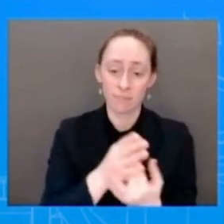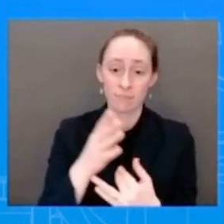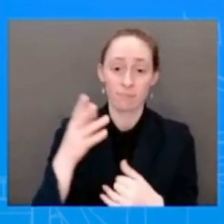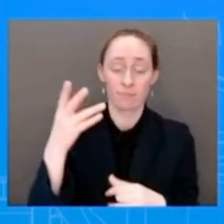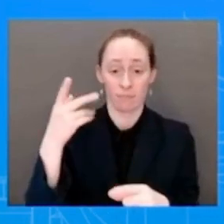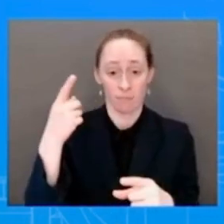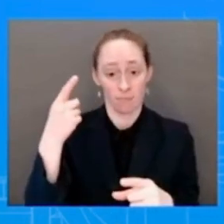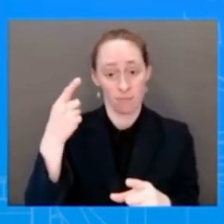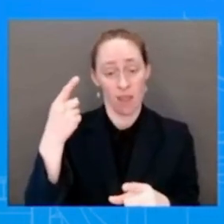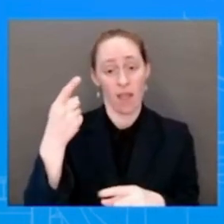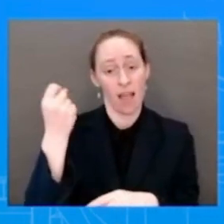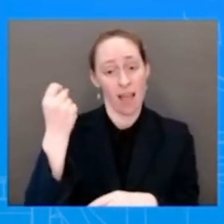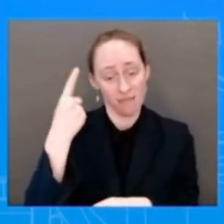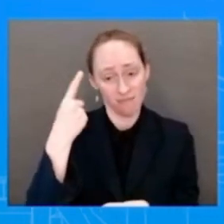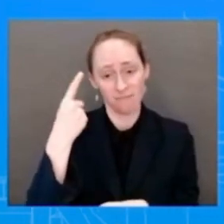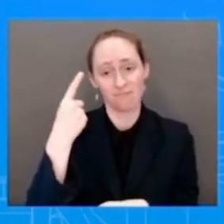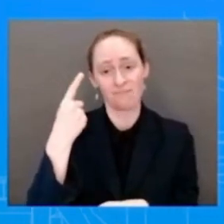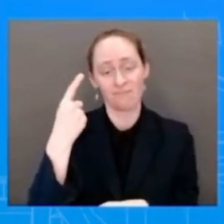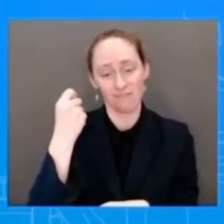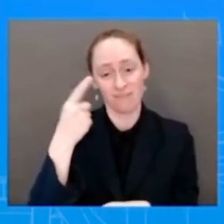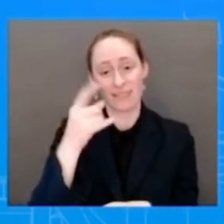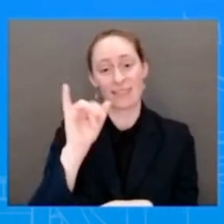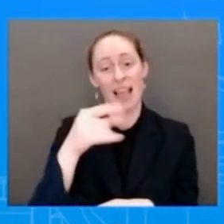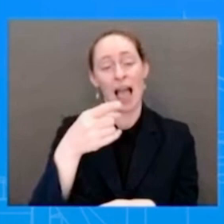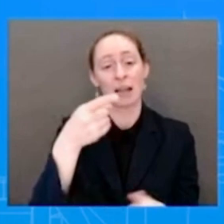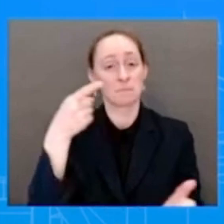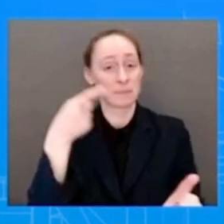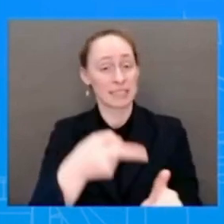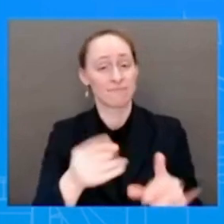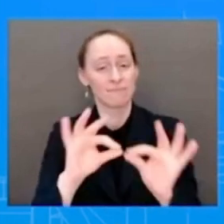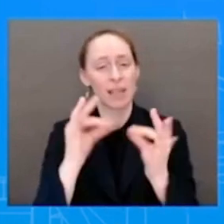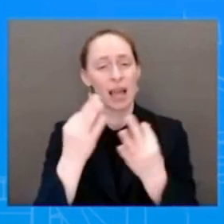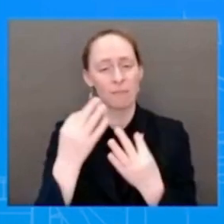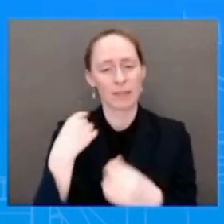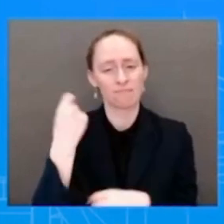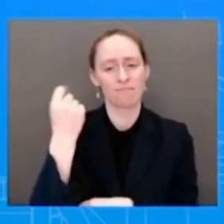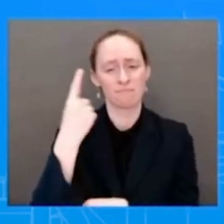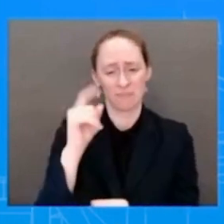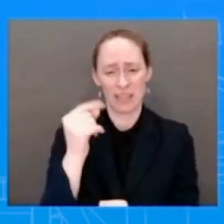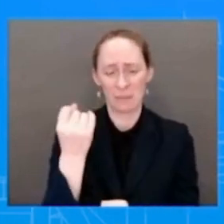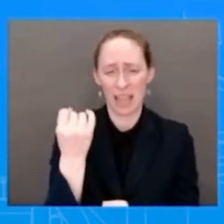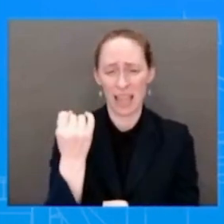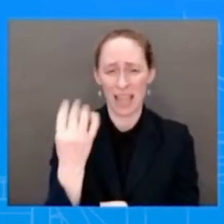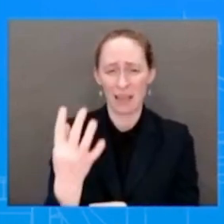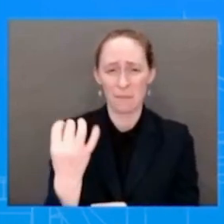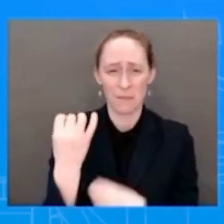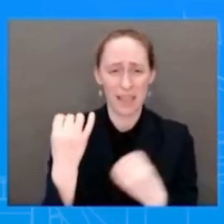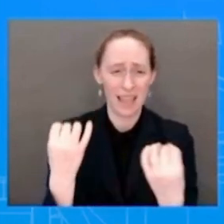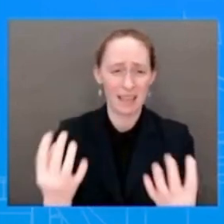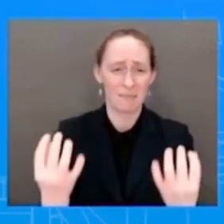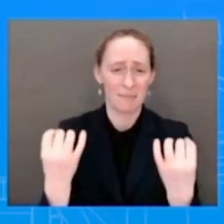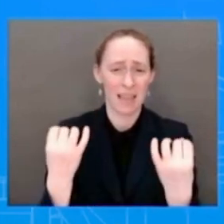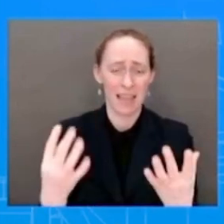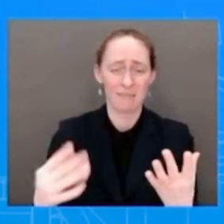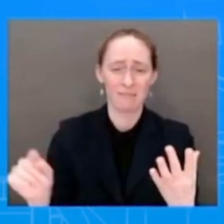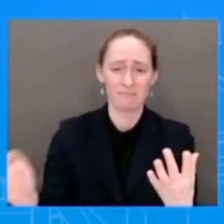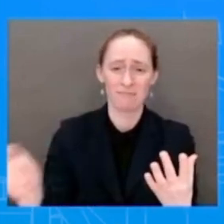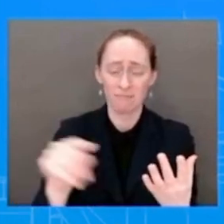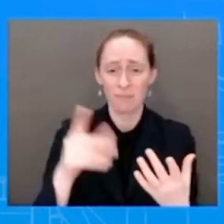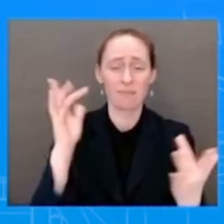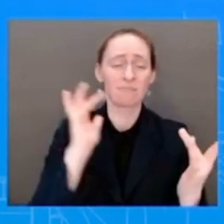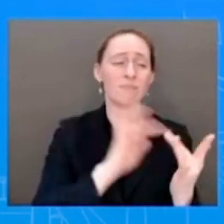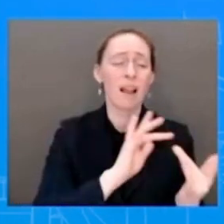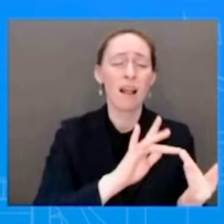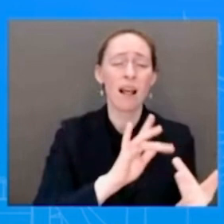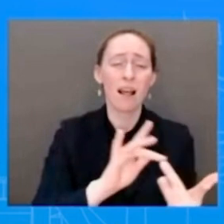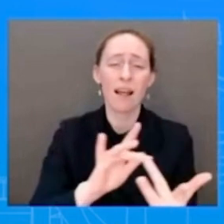that family in particular, but there's been many families that he has called to offer up, you know, to